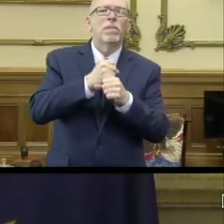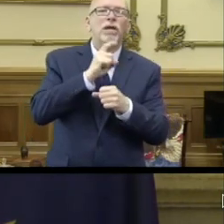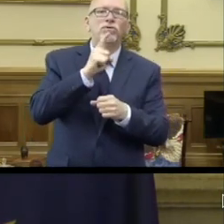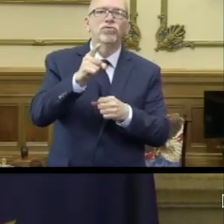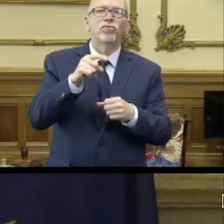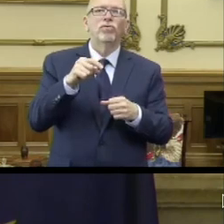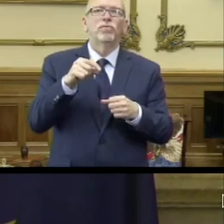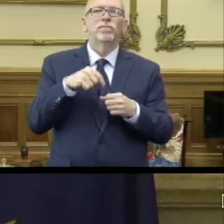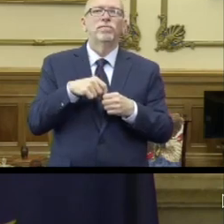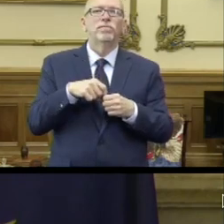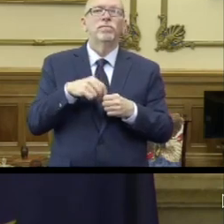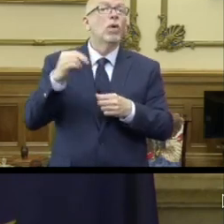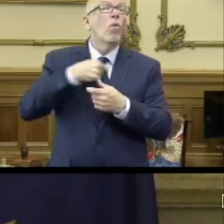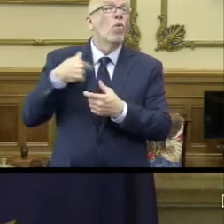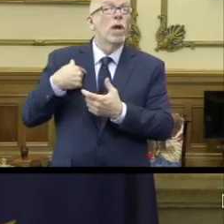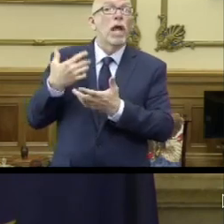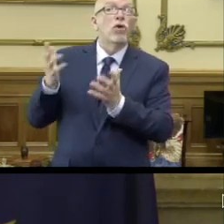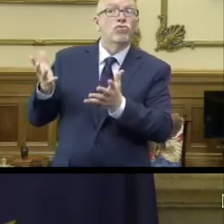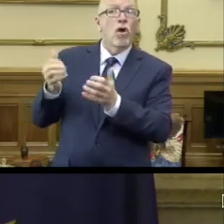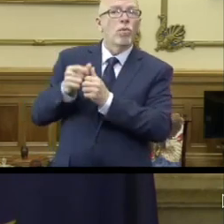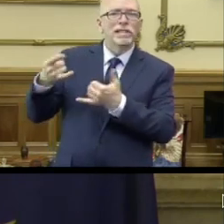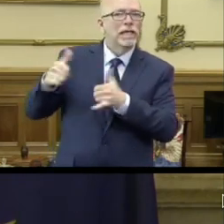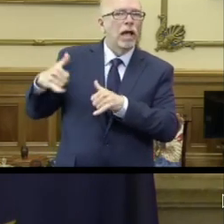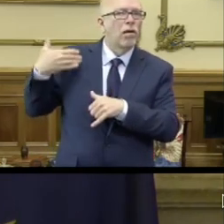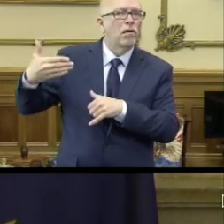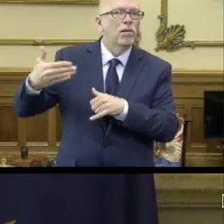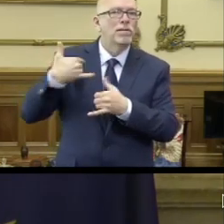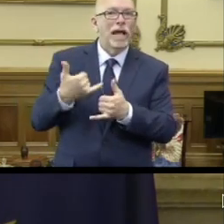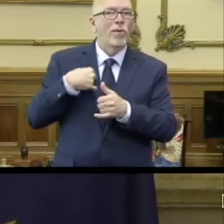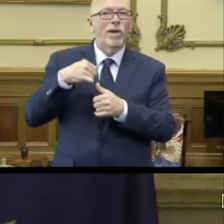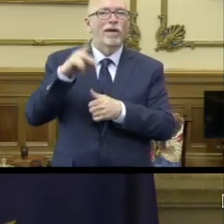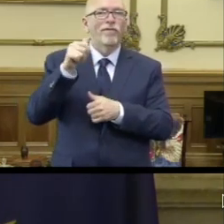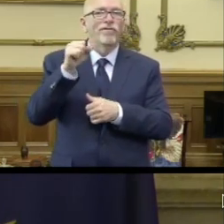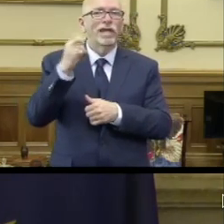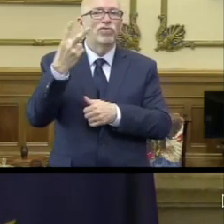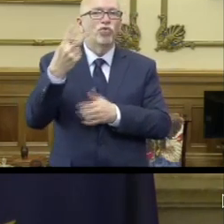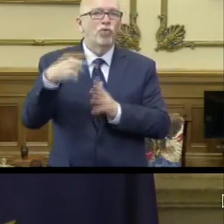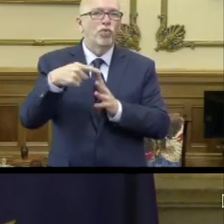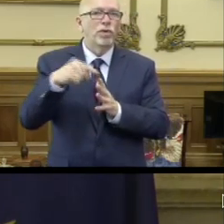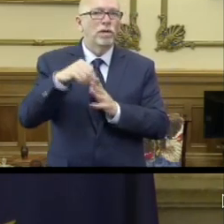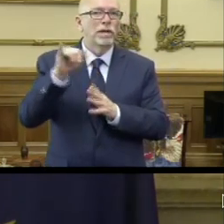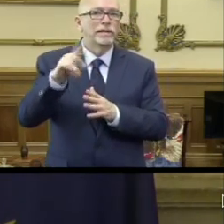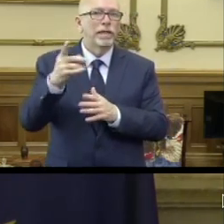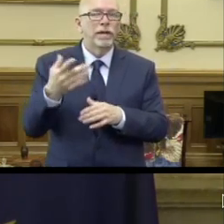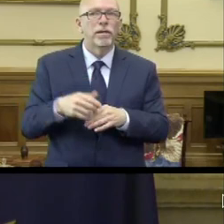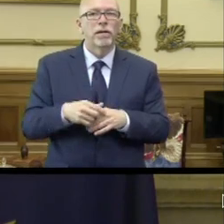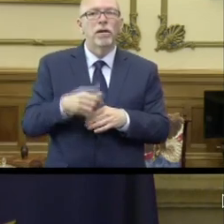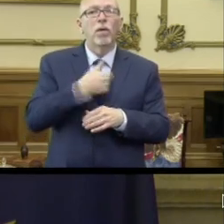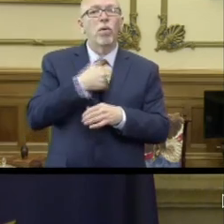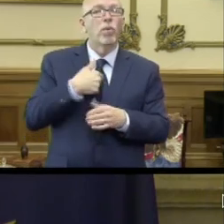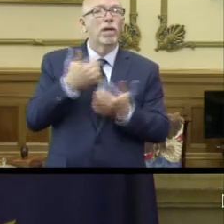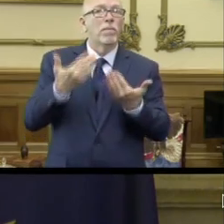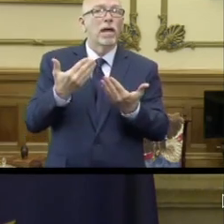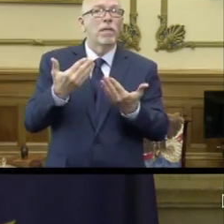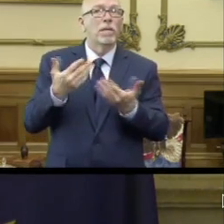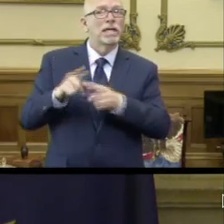and these calls are going on, by the way, we're just in stage two here in the state of Indiana. And while we may differ